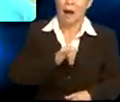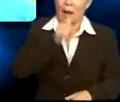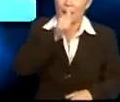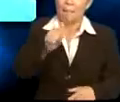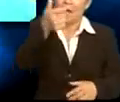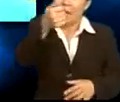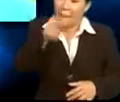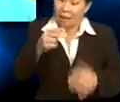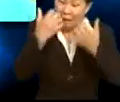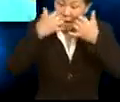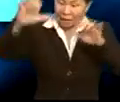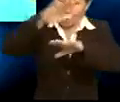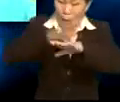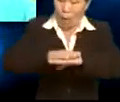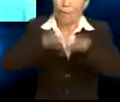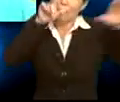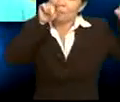I'm an expert on birds.